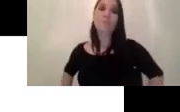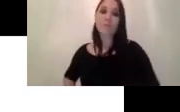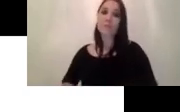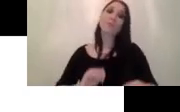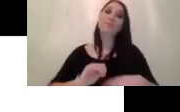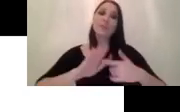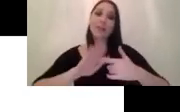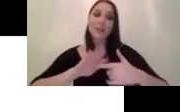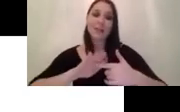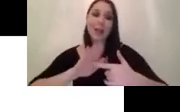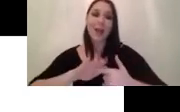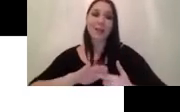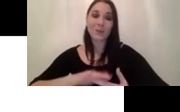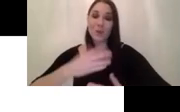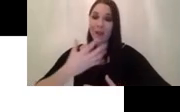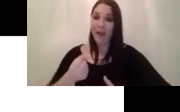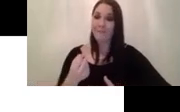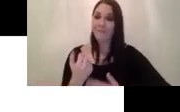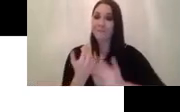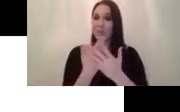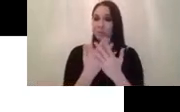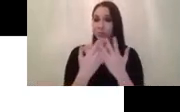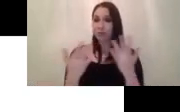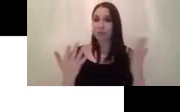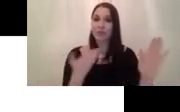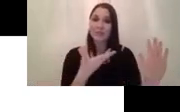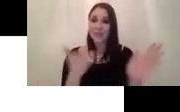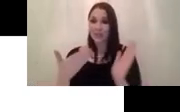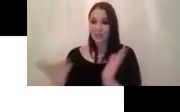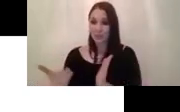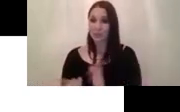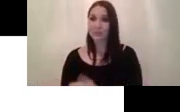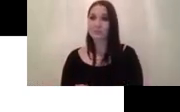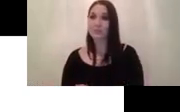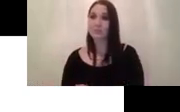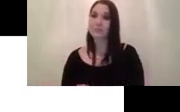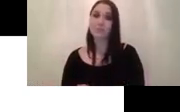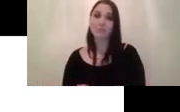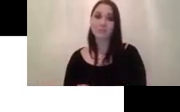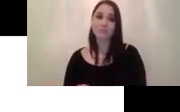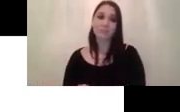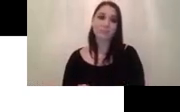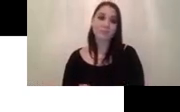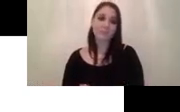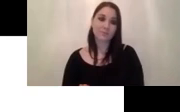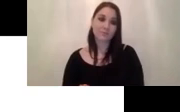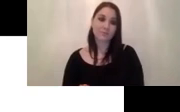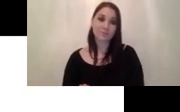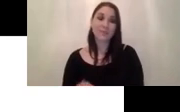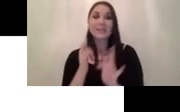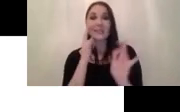a dozen of systems uh delivered uh in in actively tested